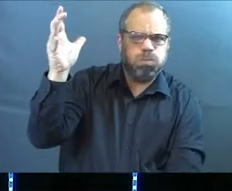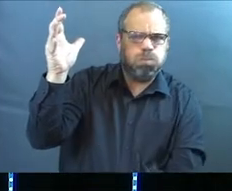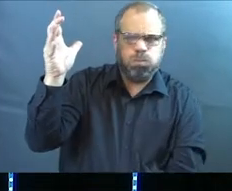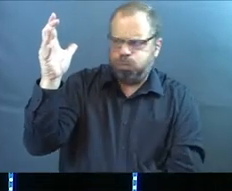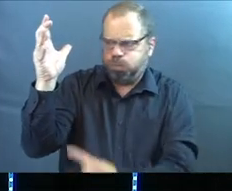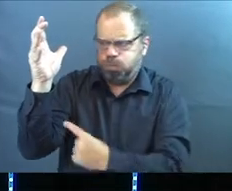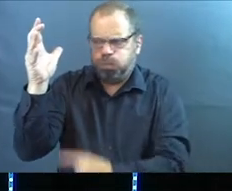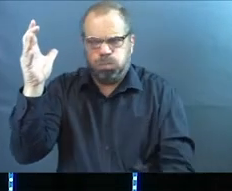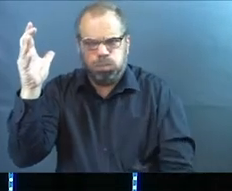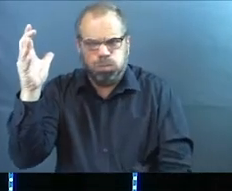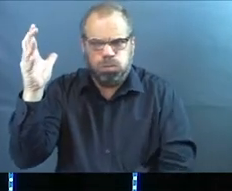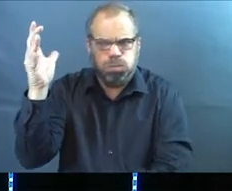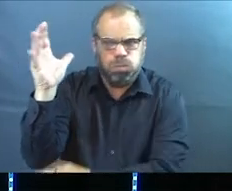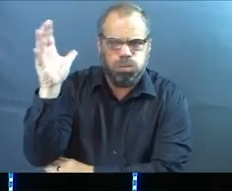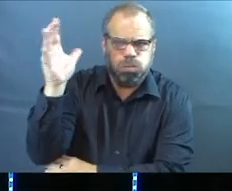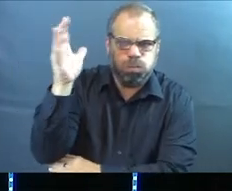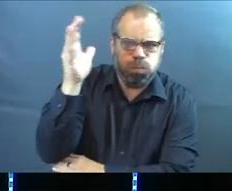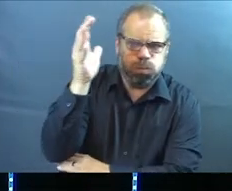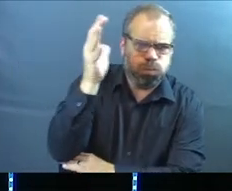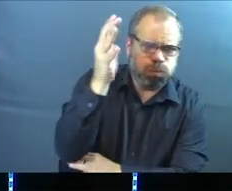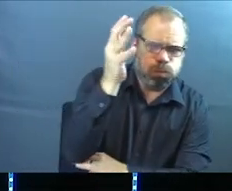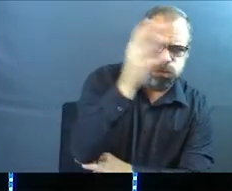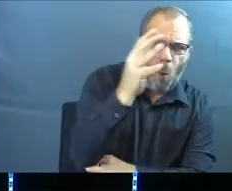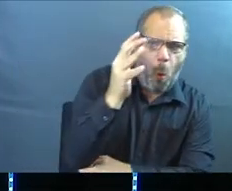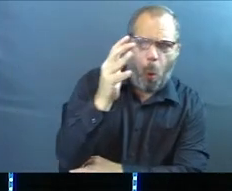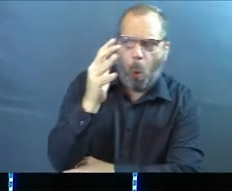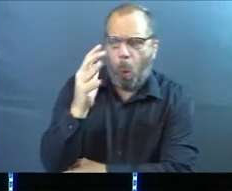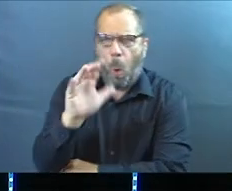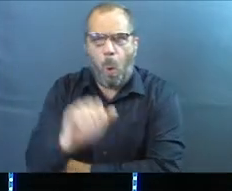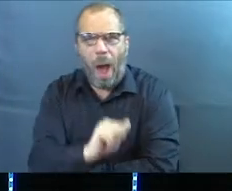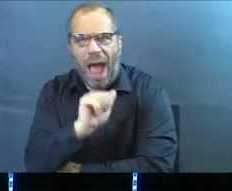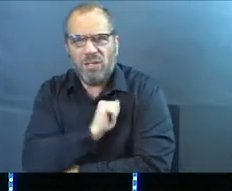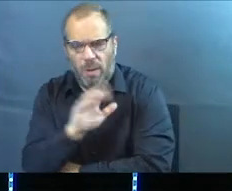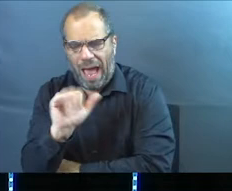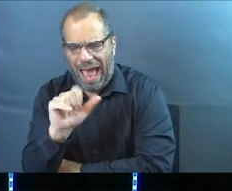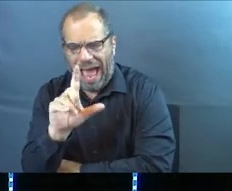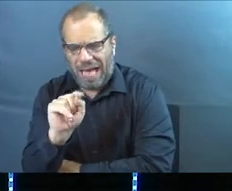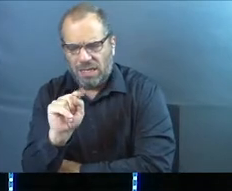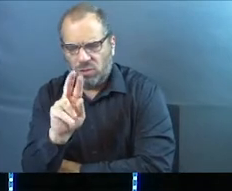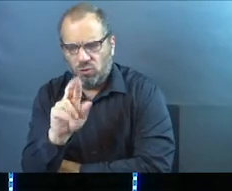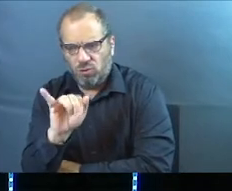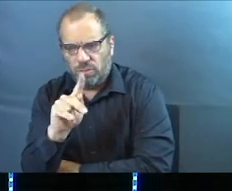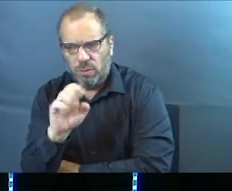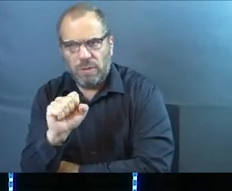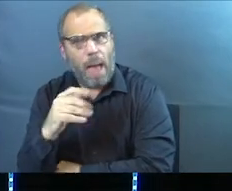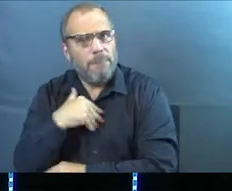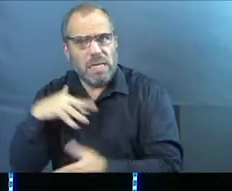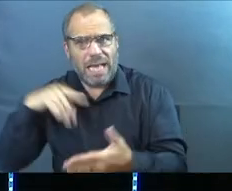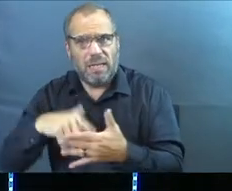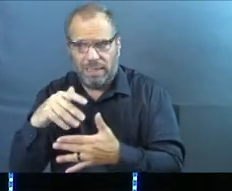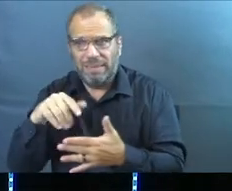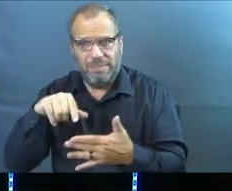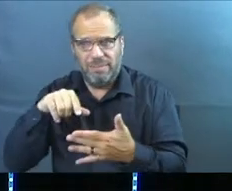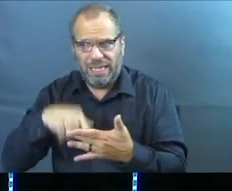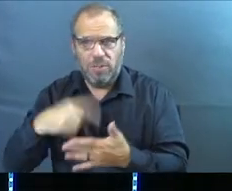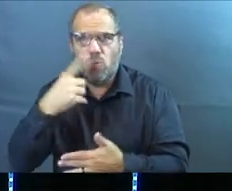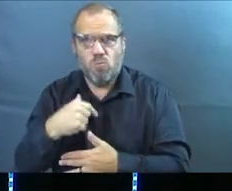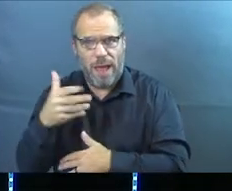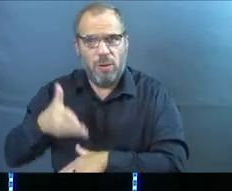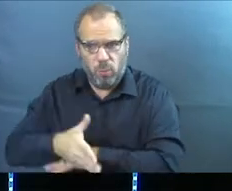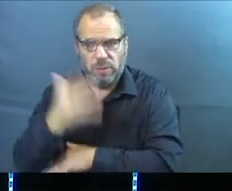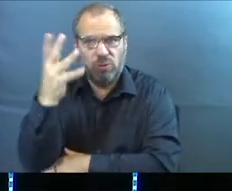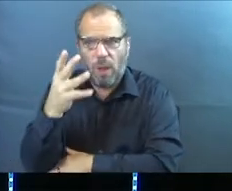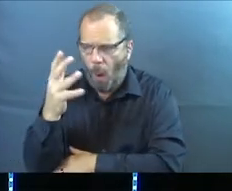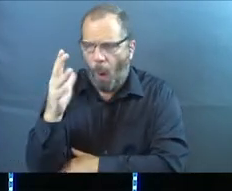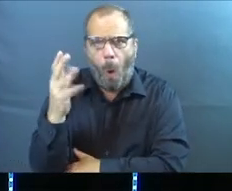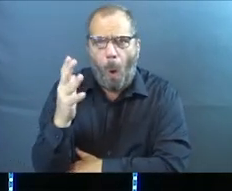forest, it's got all kinds of special attributes to it. But these redwood trees, if you study them, and I've been studying them this week, they are some